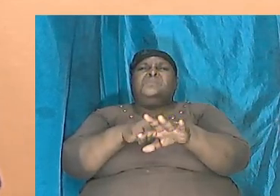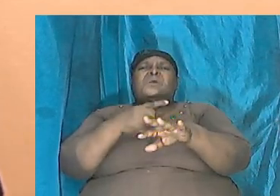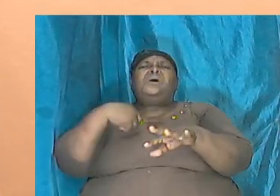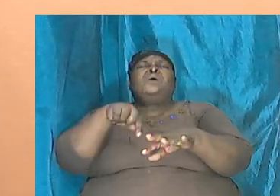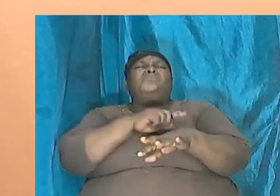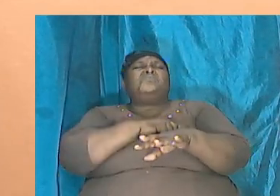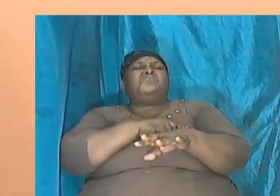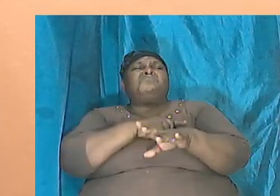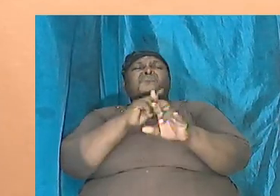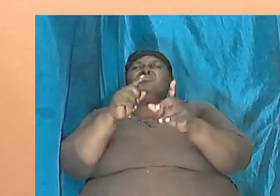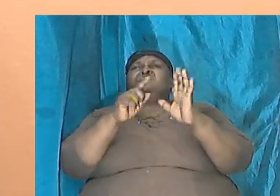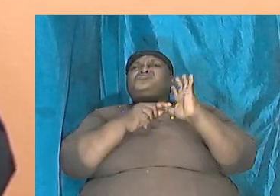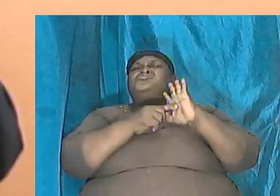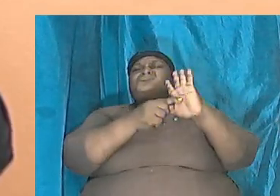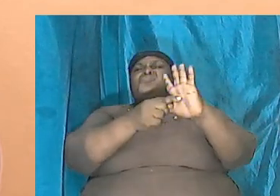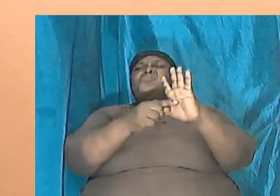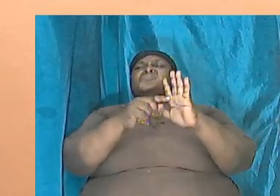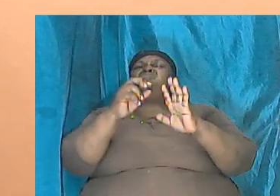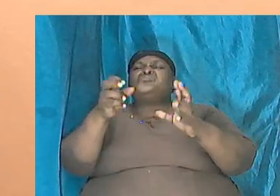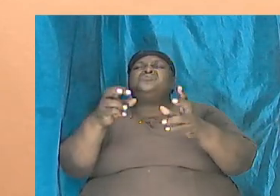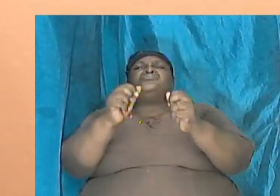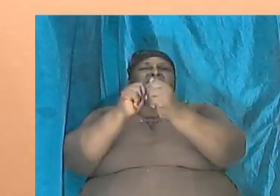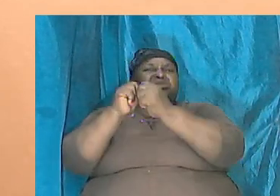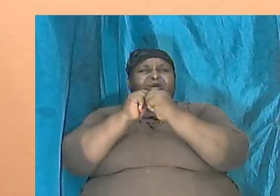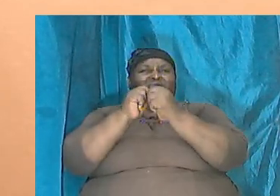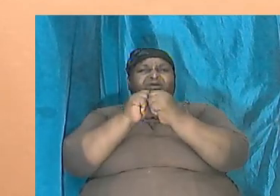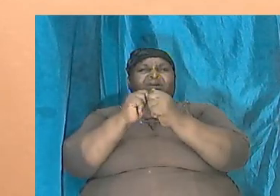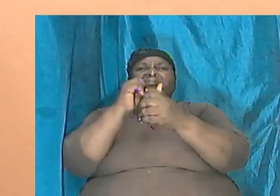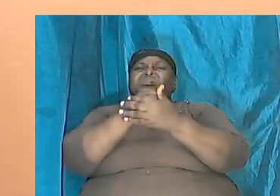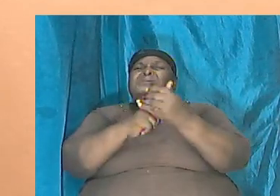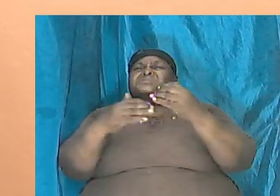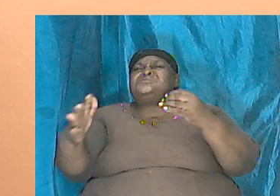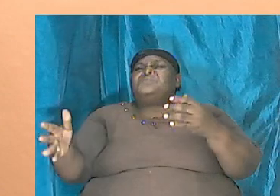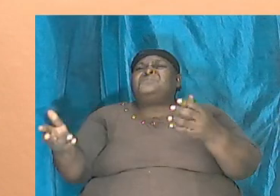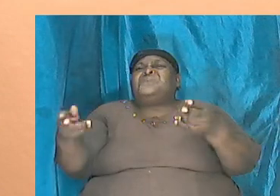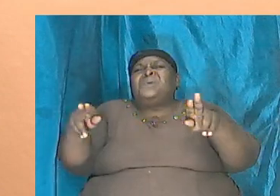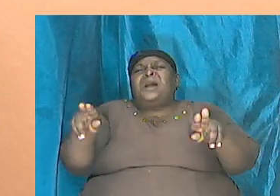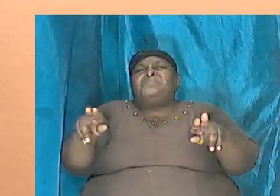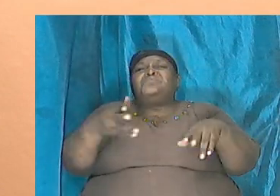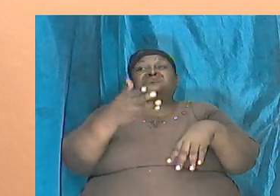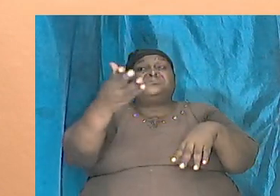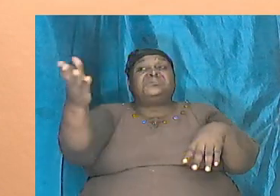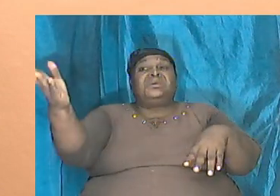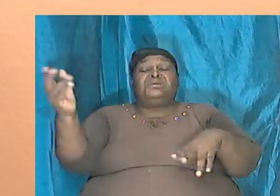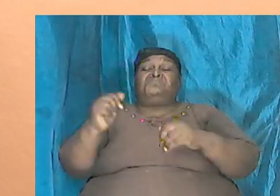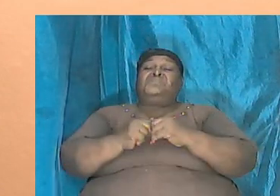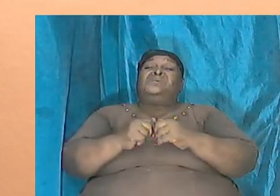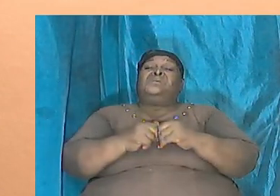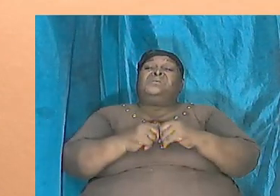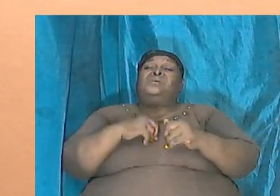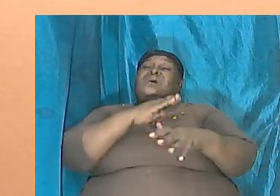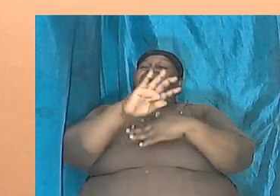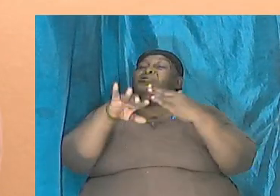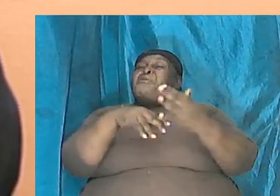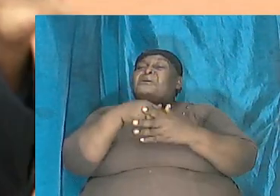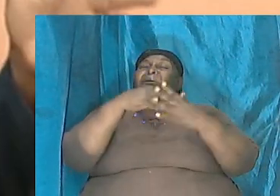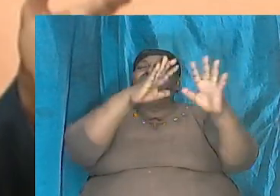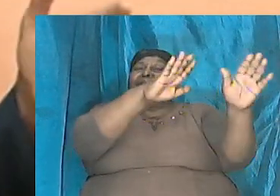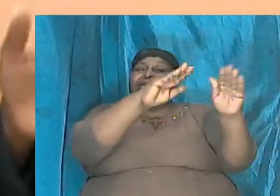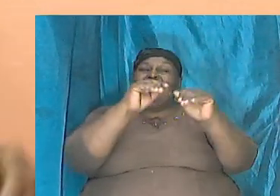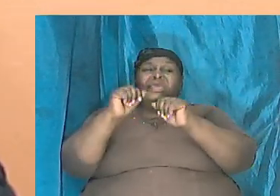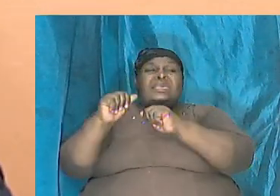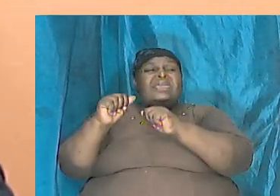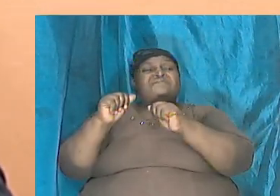indeed together at some point and some things happened to them which was common and then they all left with their stories